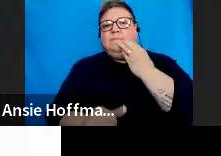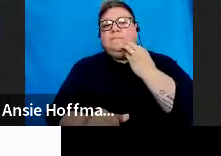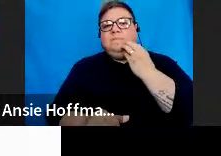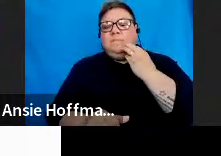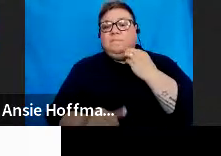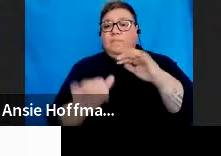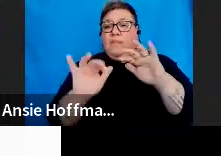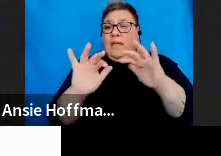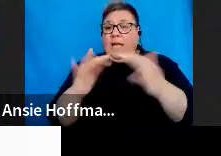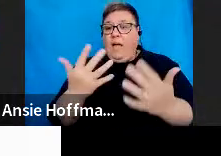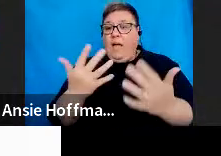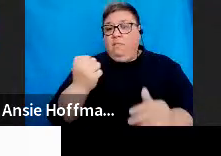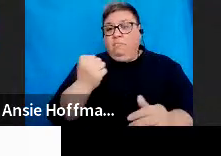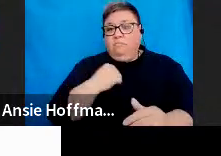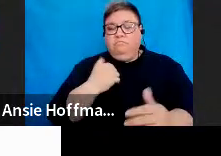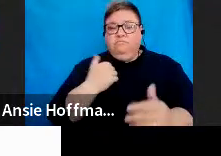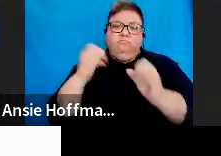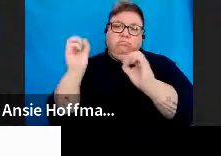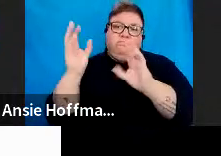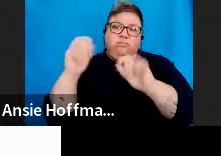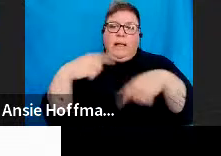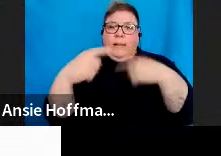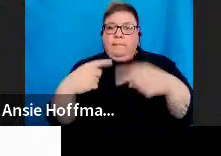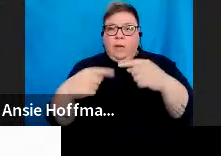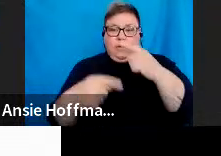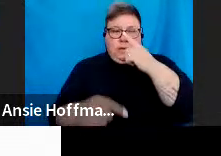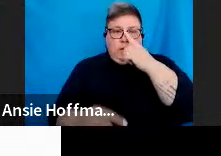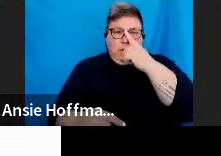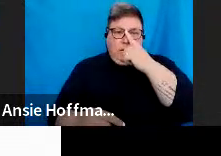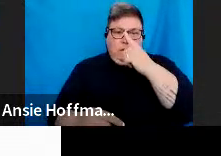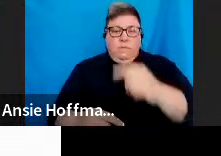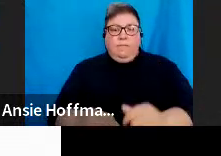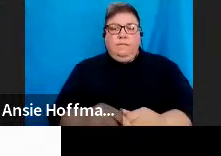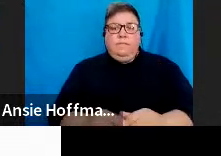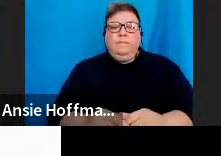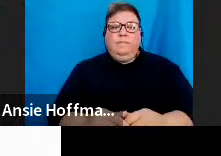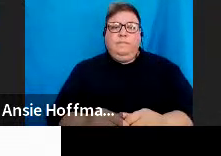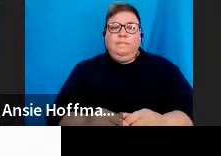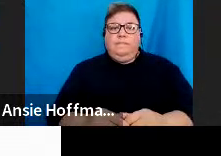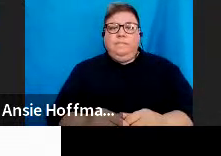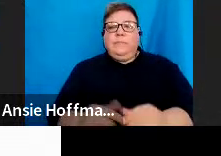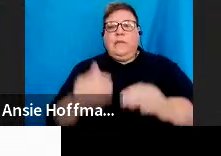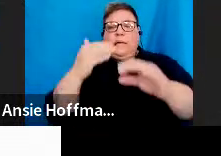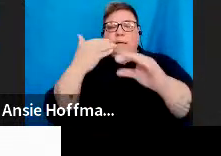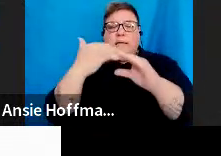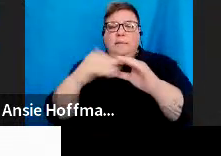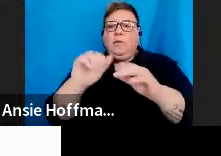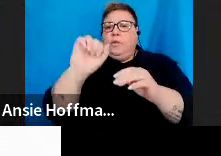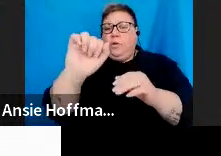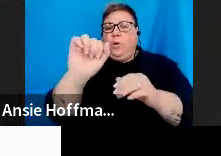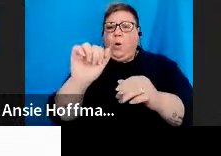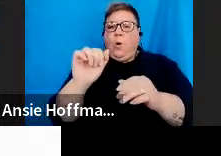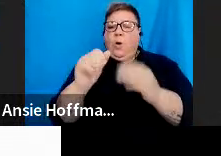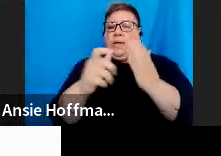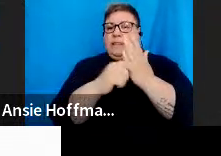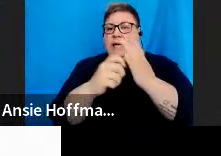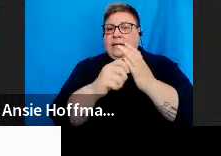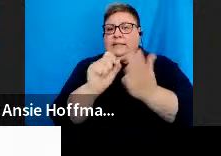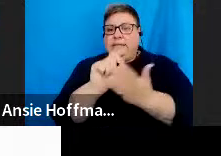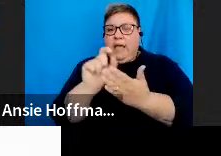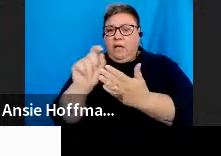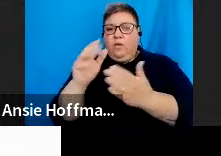evening is to discuss how you go about submitting your tax directives through SaaS e-filing,